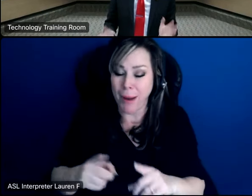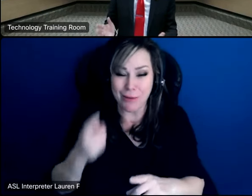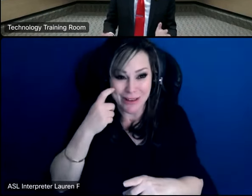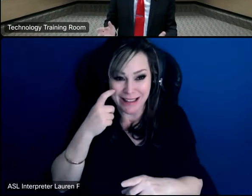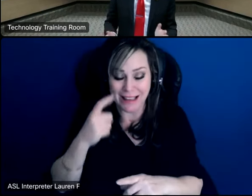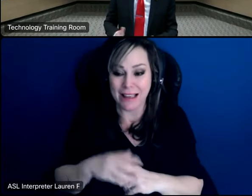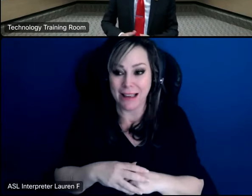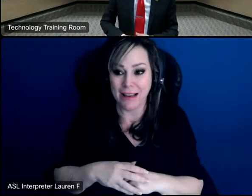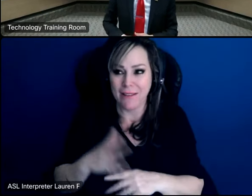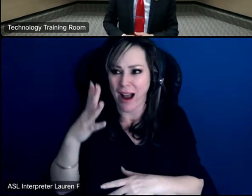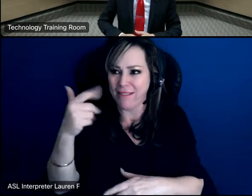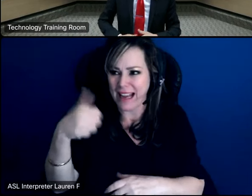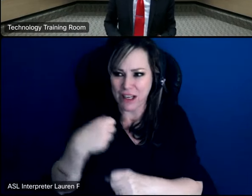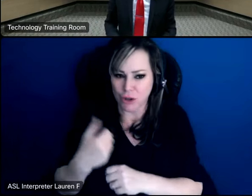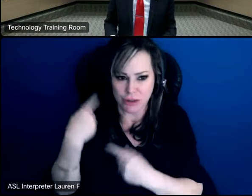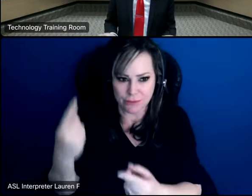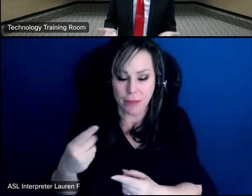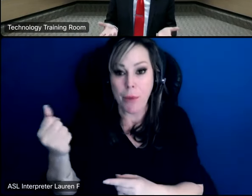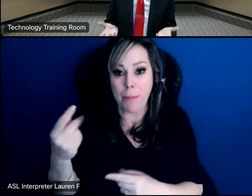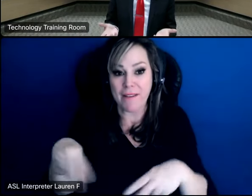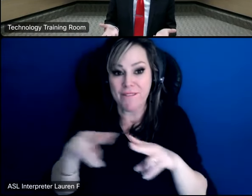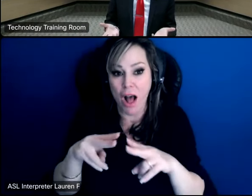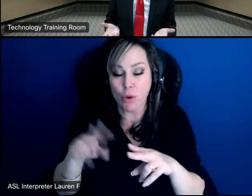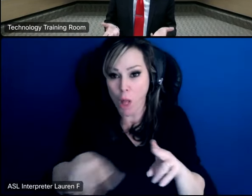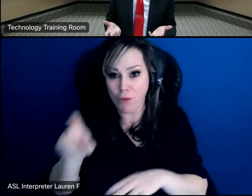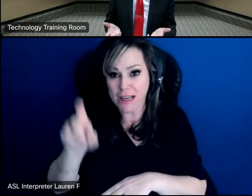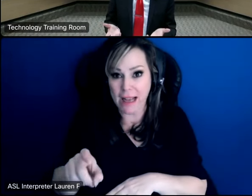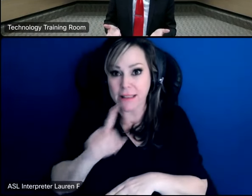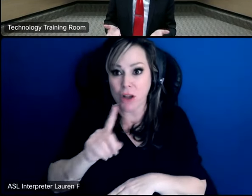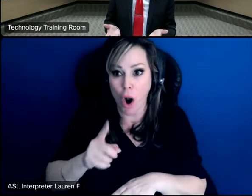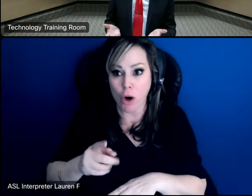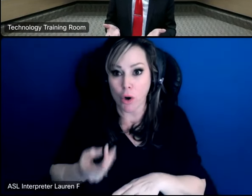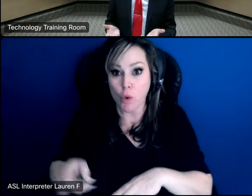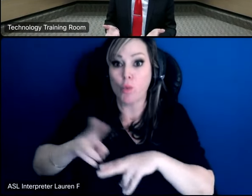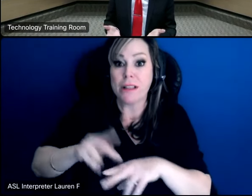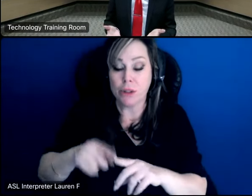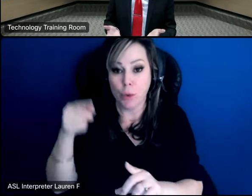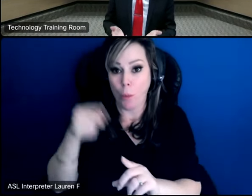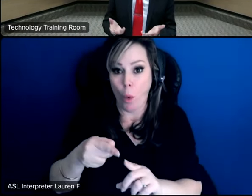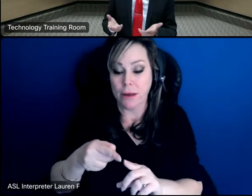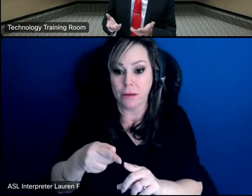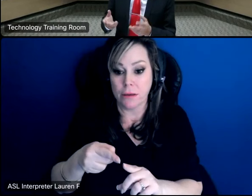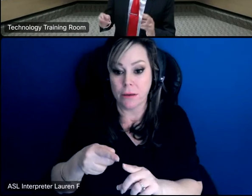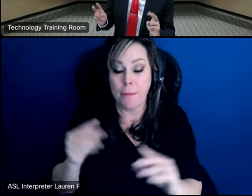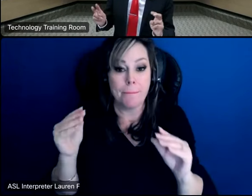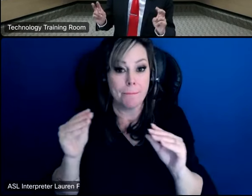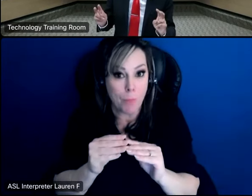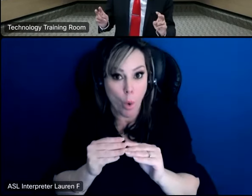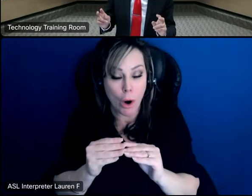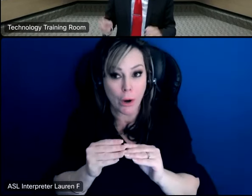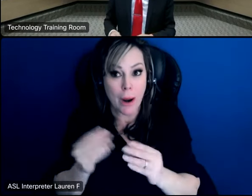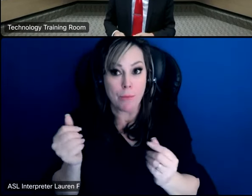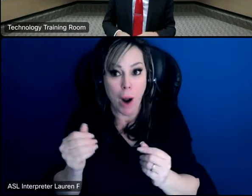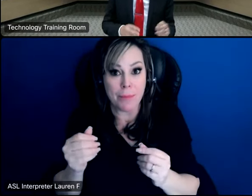years uh five ten years is property values across the state of texas have risen to the point that there are way more quote-unquote